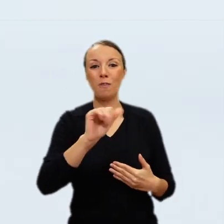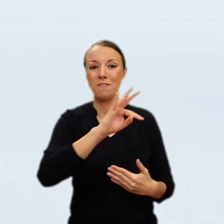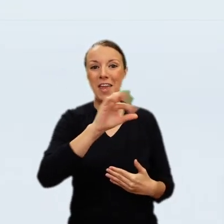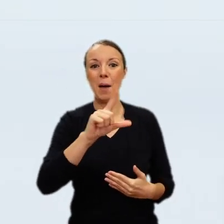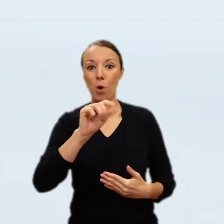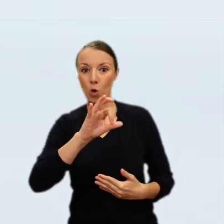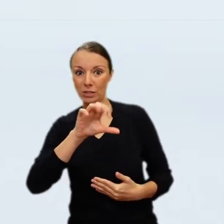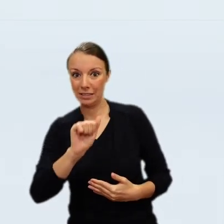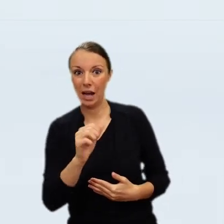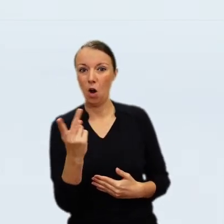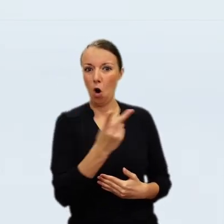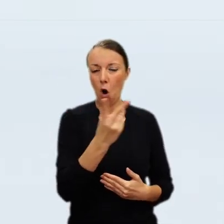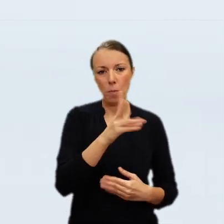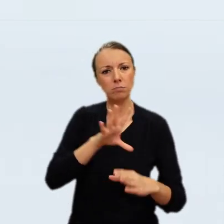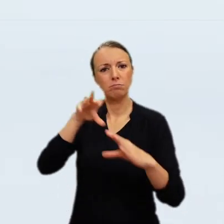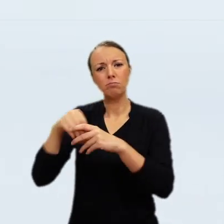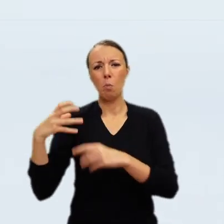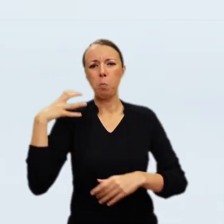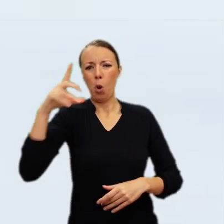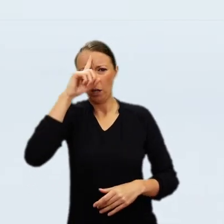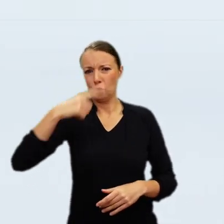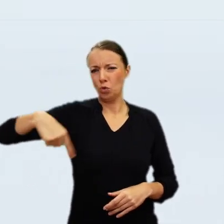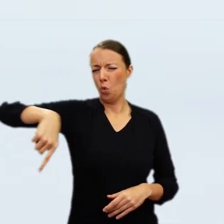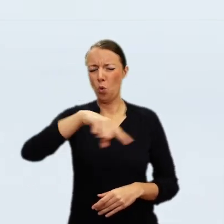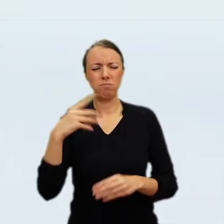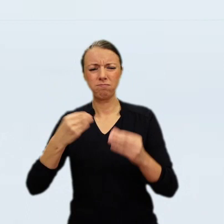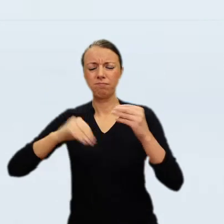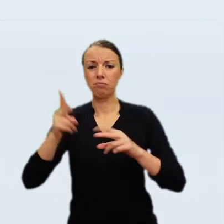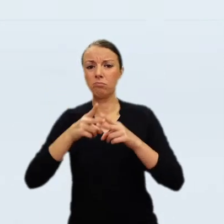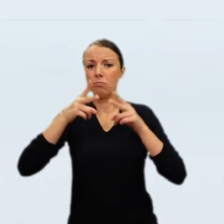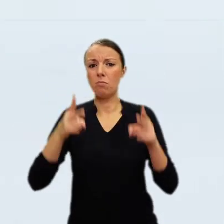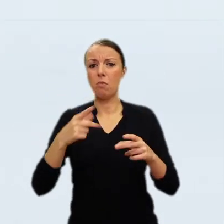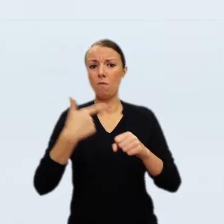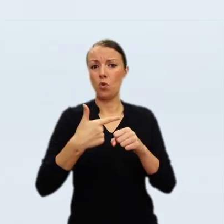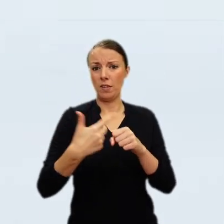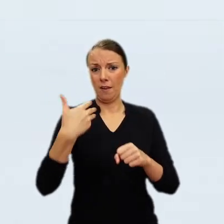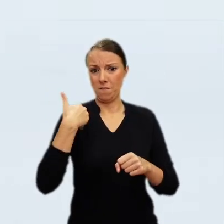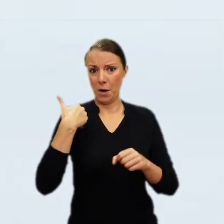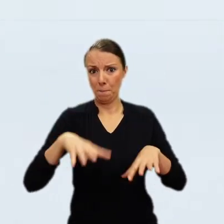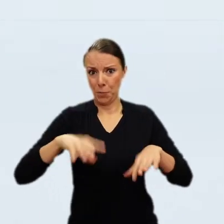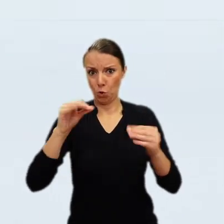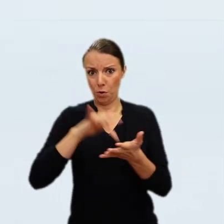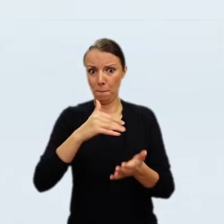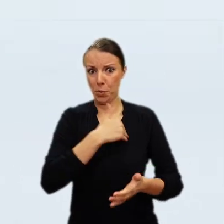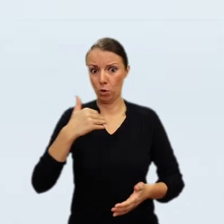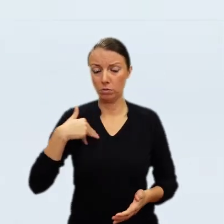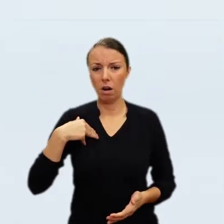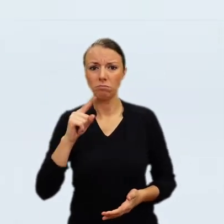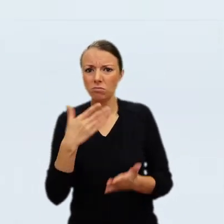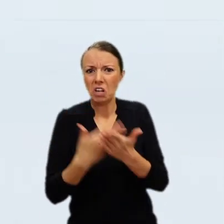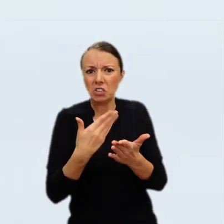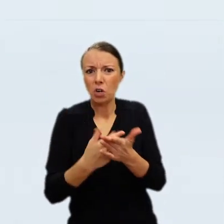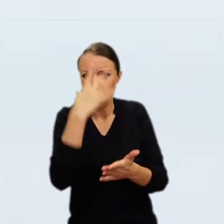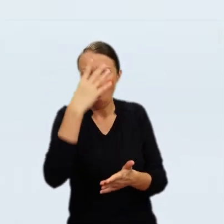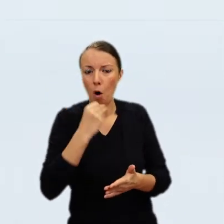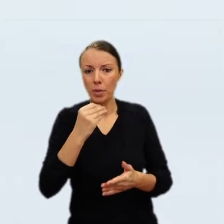Adam, a diplomat at the Austrian embassy in London, in charge of the sale. Gisław wanted to sell the painting for half a